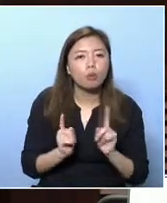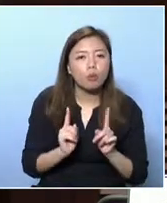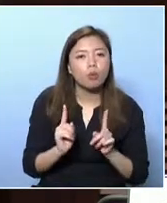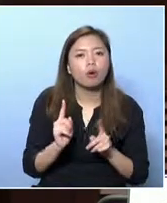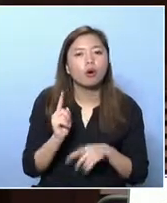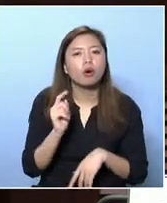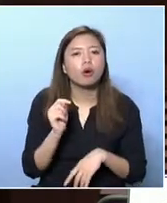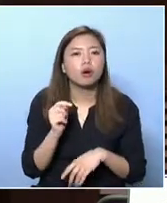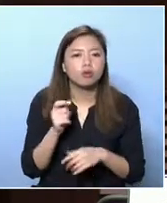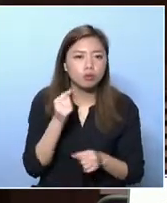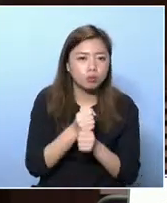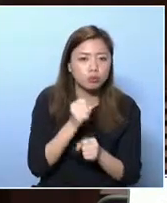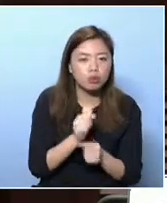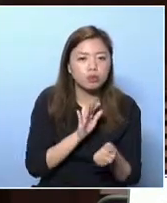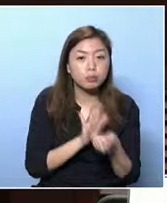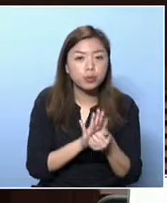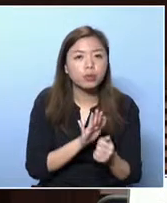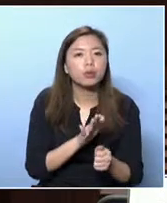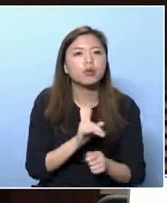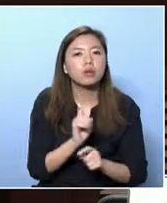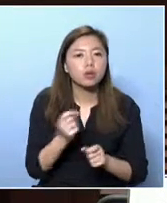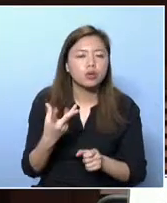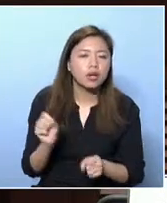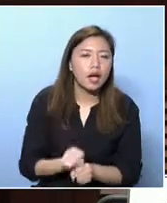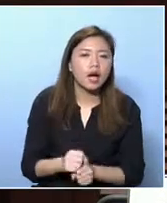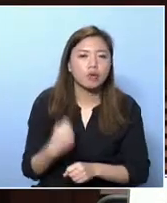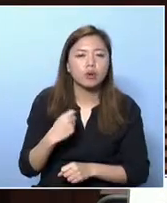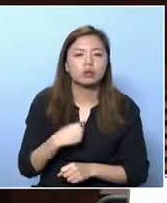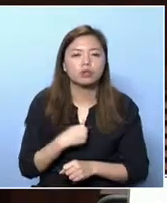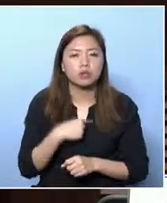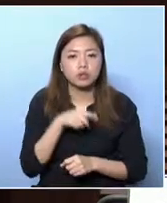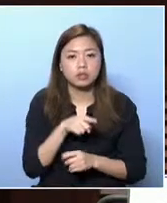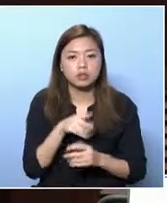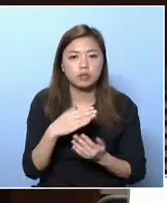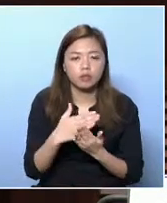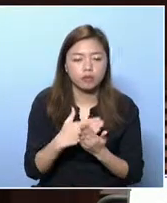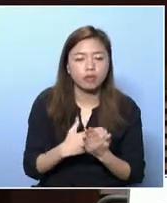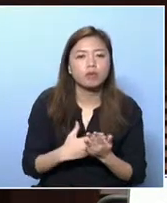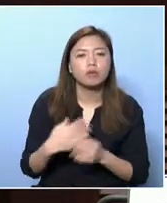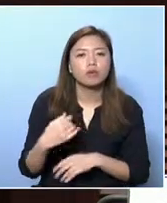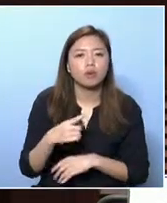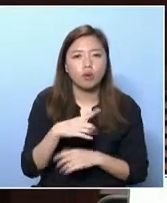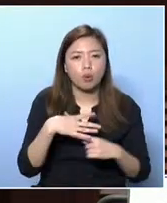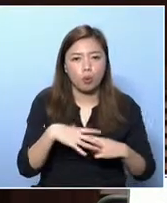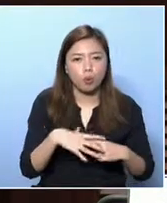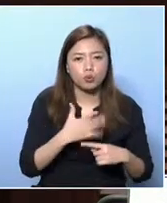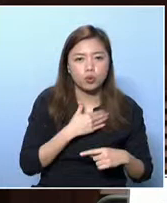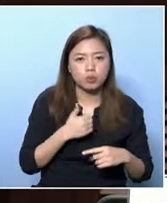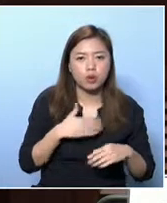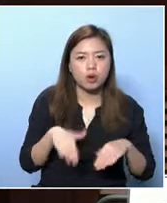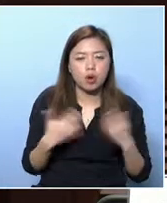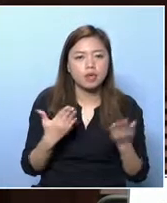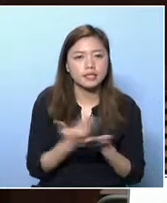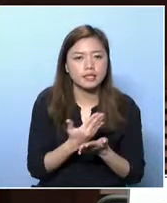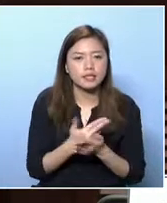welfare and support services, and how we can enhance the employment services.